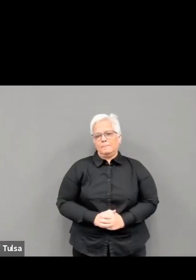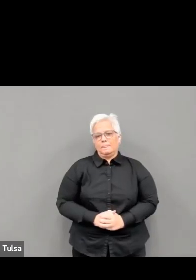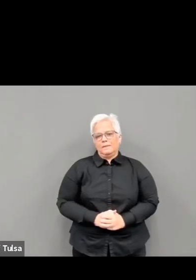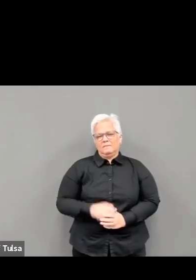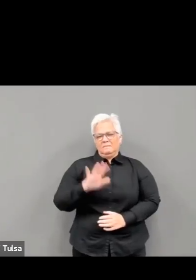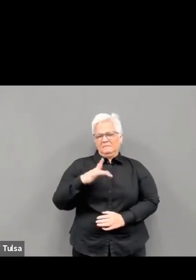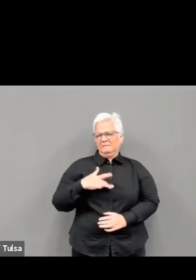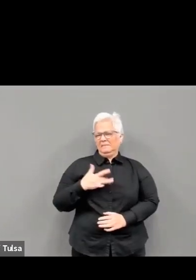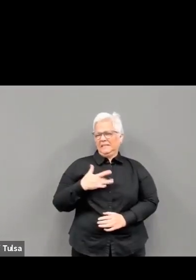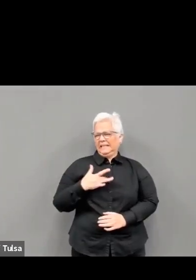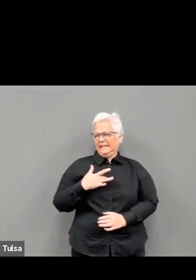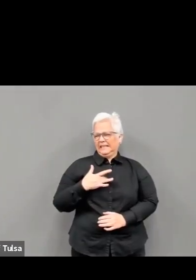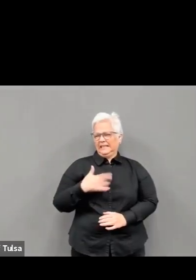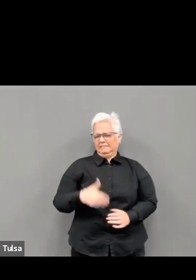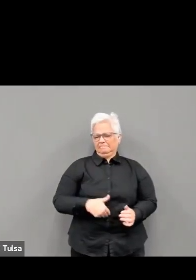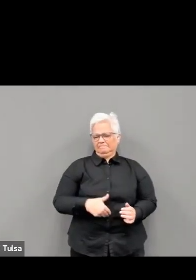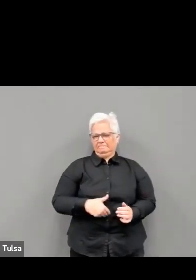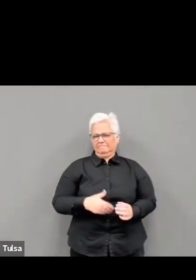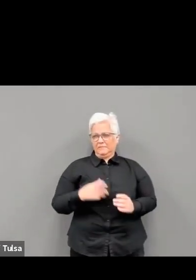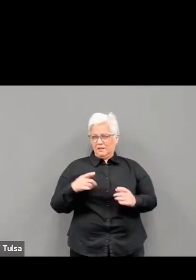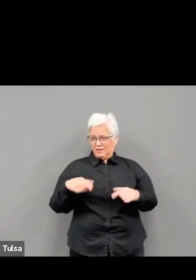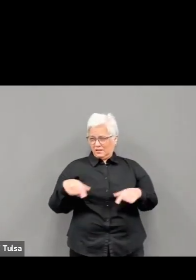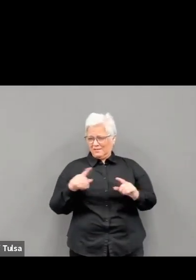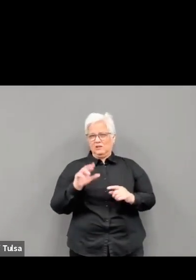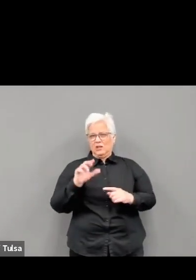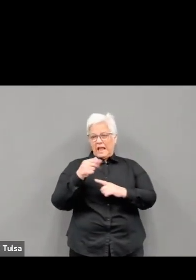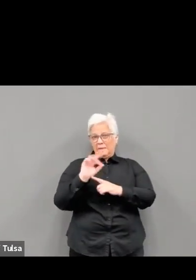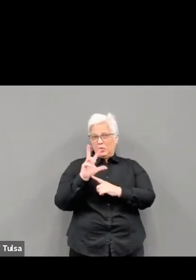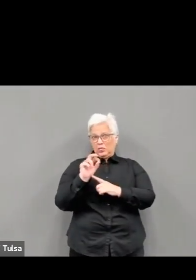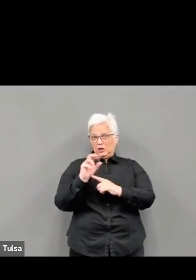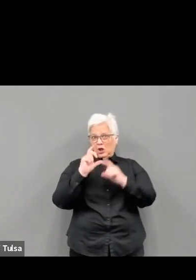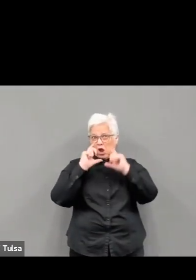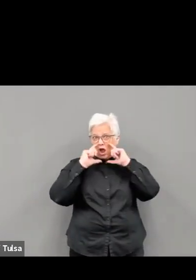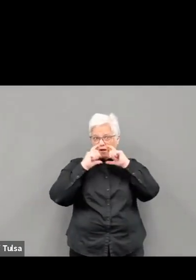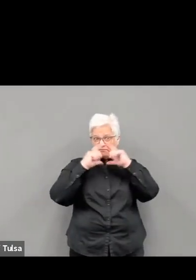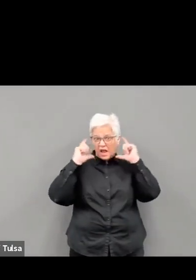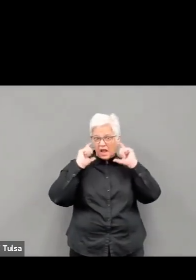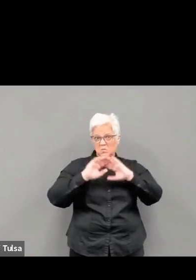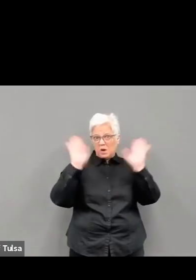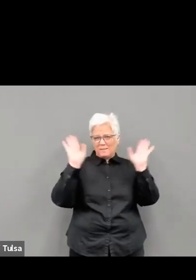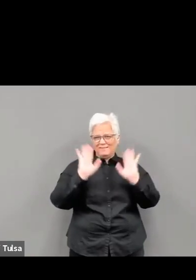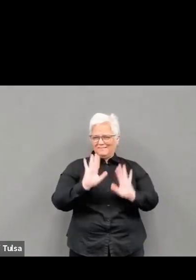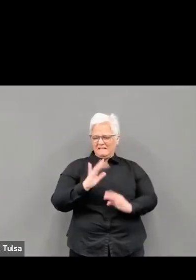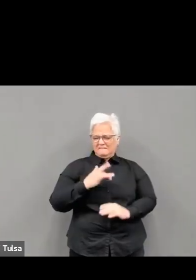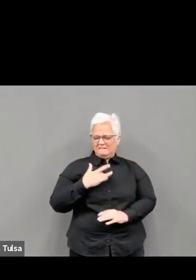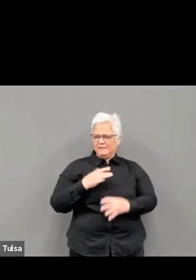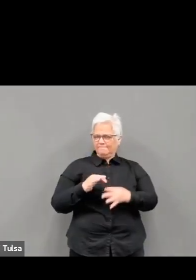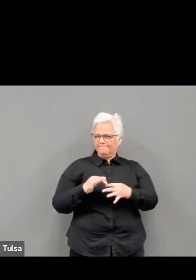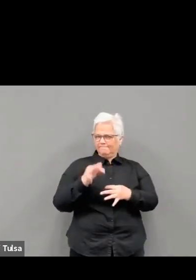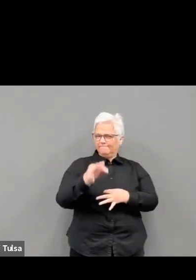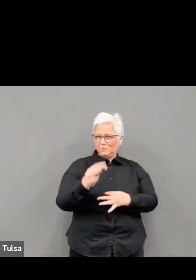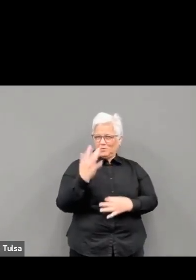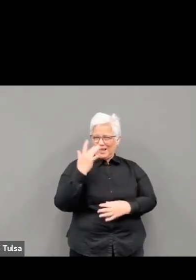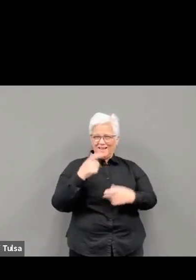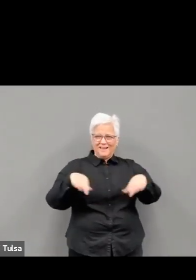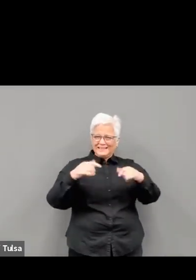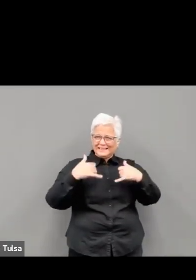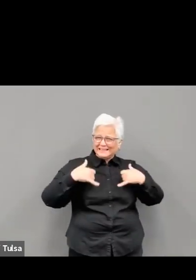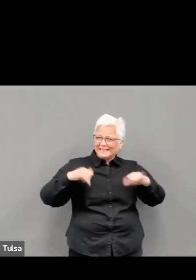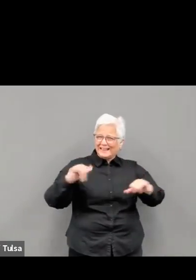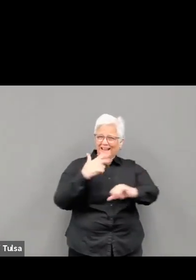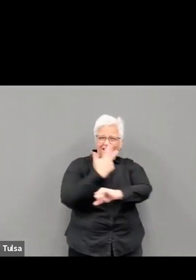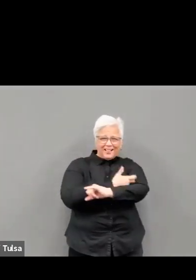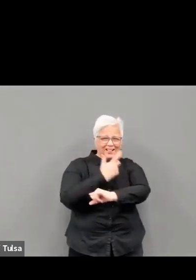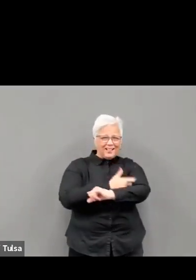order in Tulsa quite yet. But I do hear optimism from all of them about the current trajectory that we're